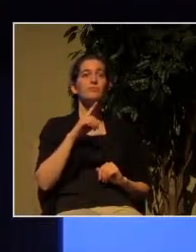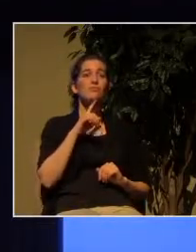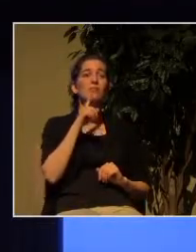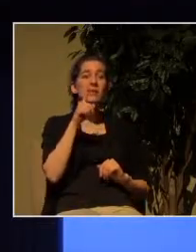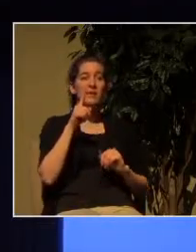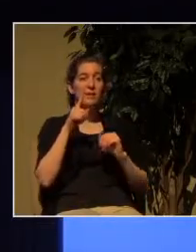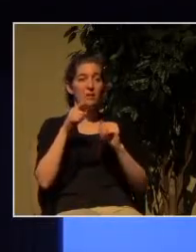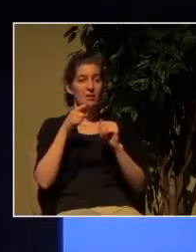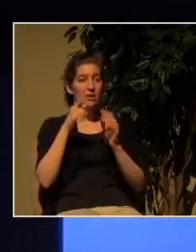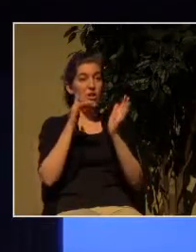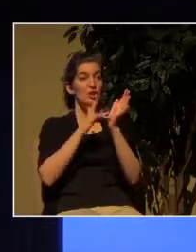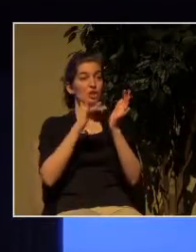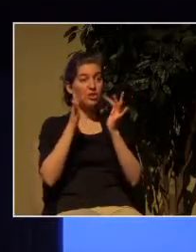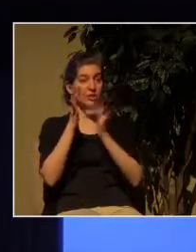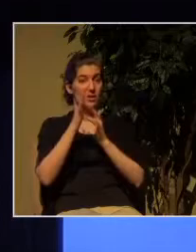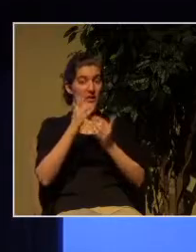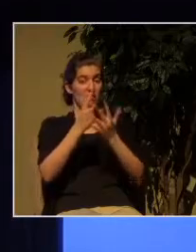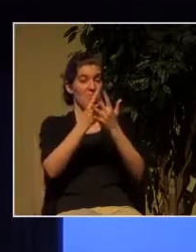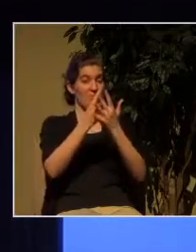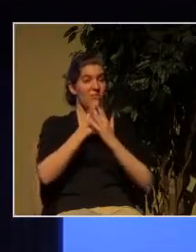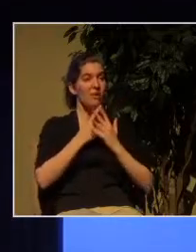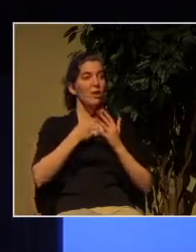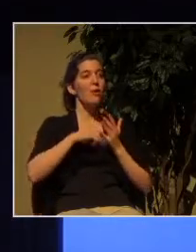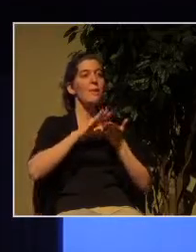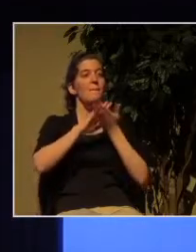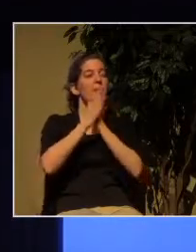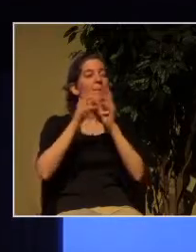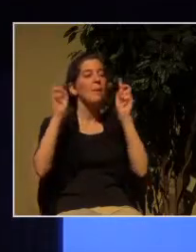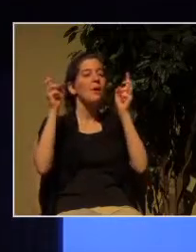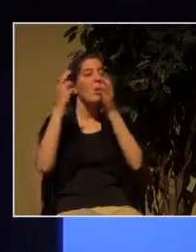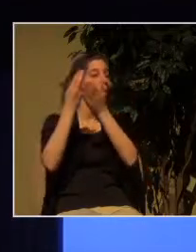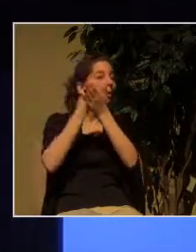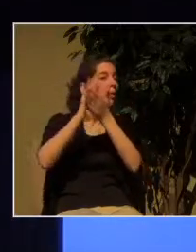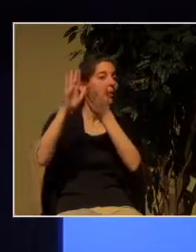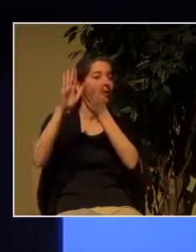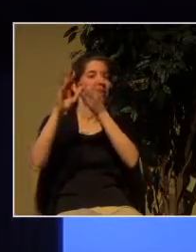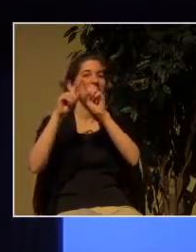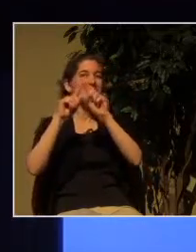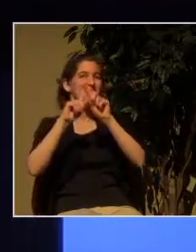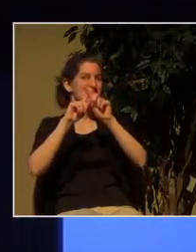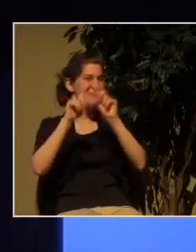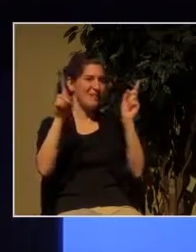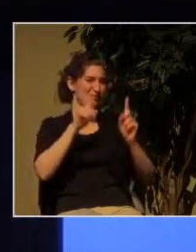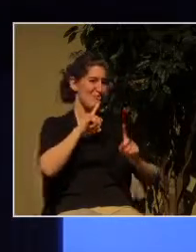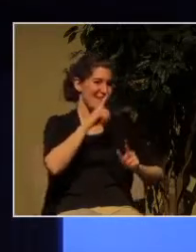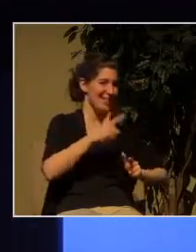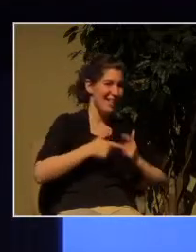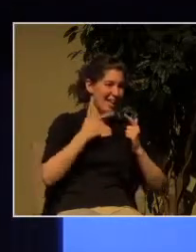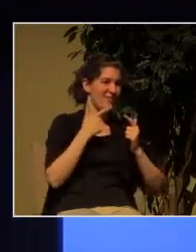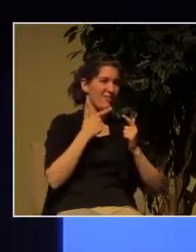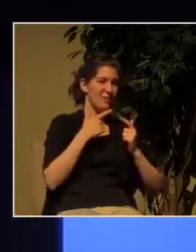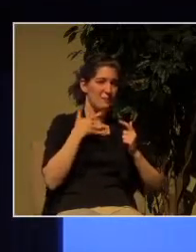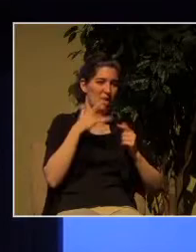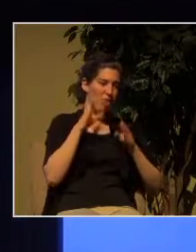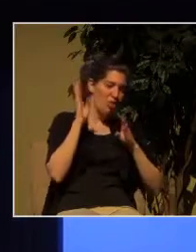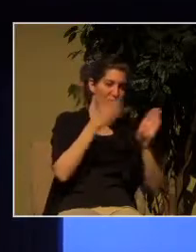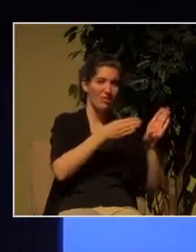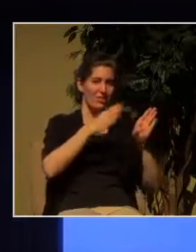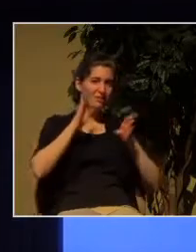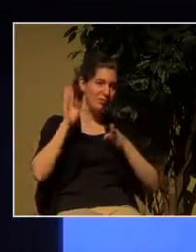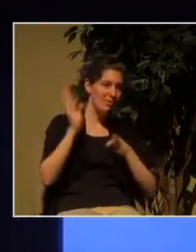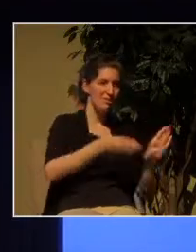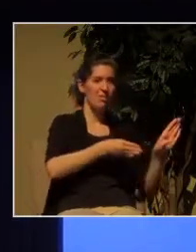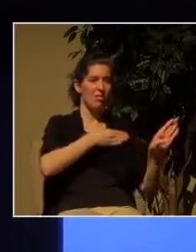still very much this a part of our life and sometimes the bad things that cling to us